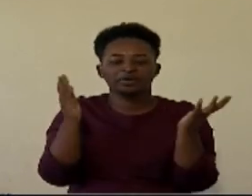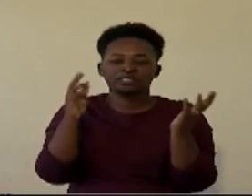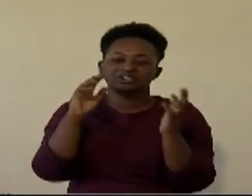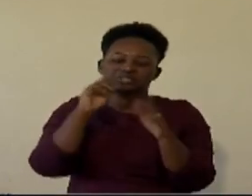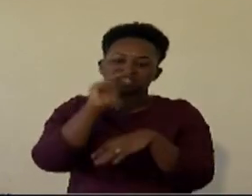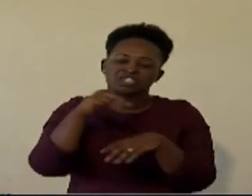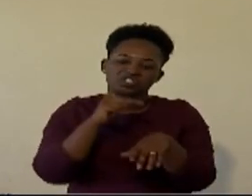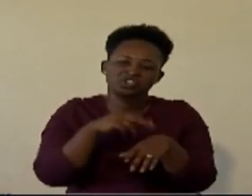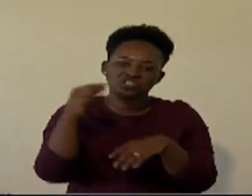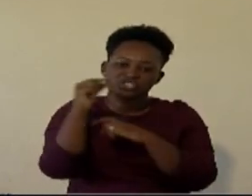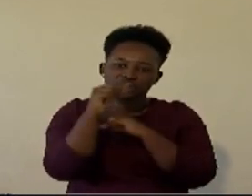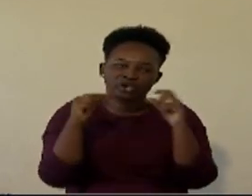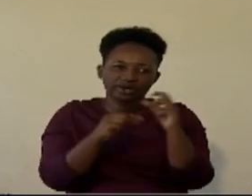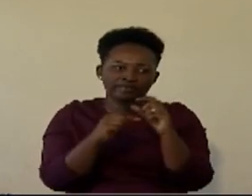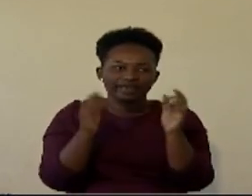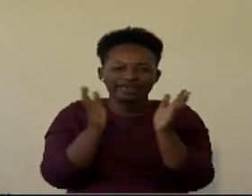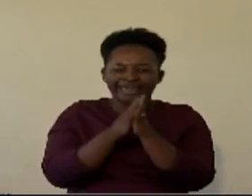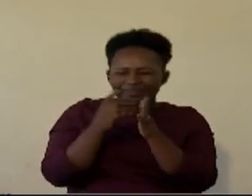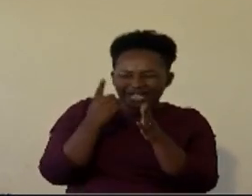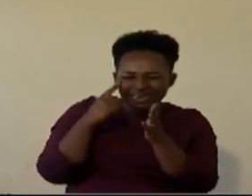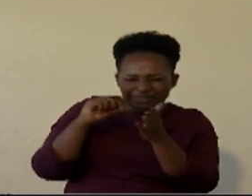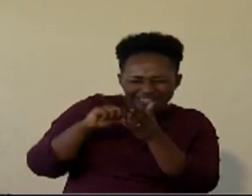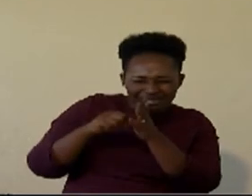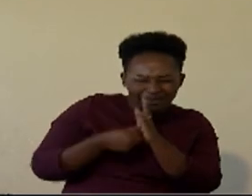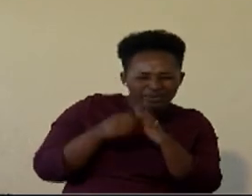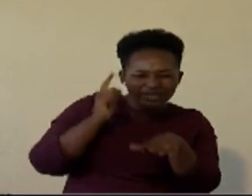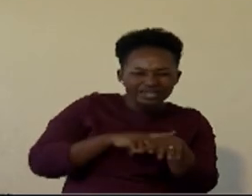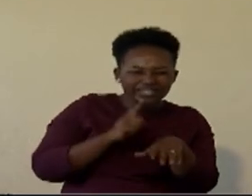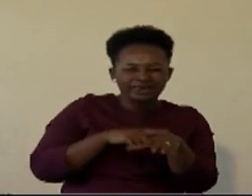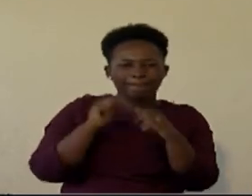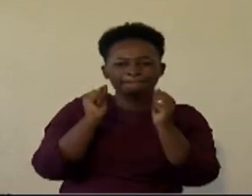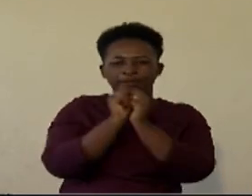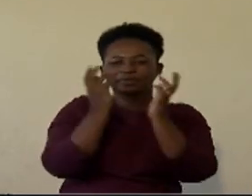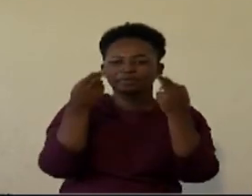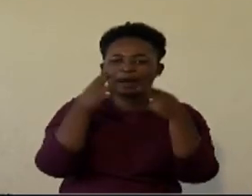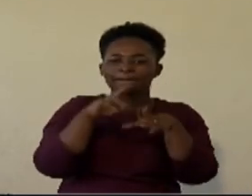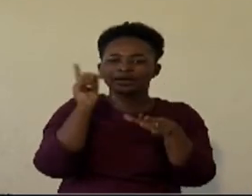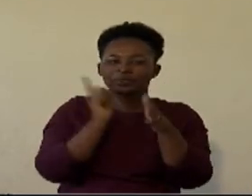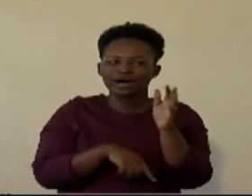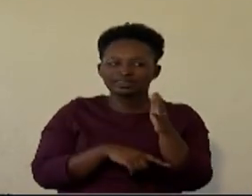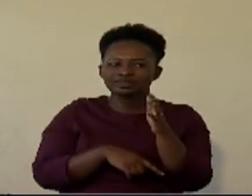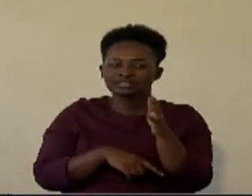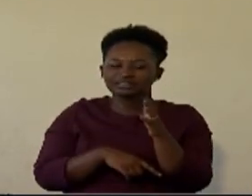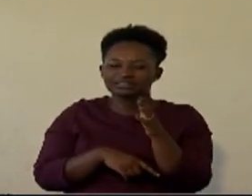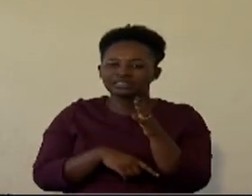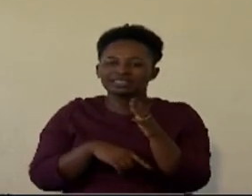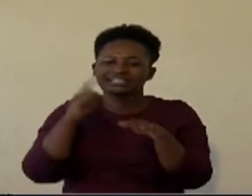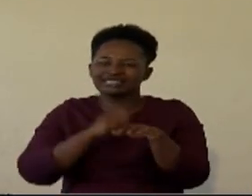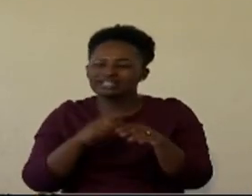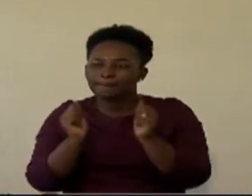And then they trace the problem of the plane crash right away from the time when the factory released